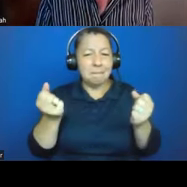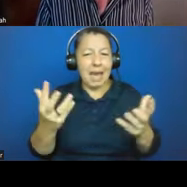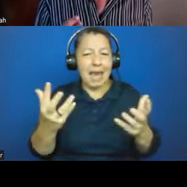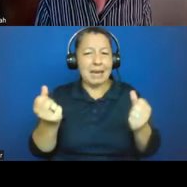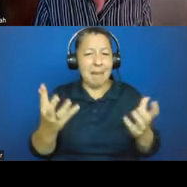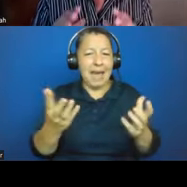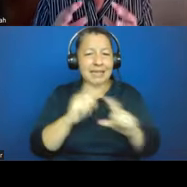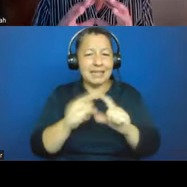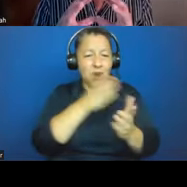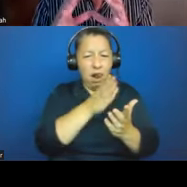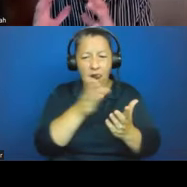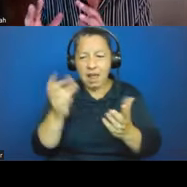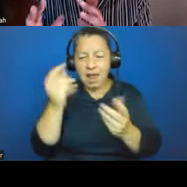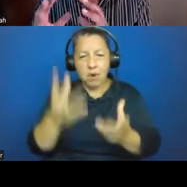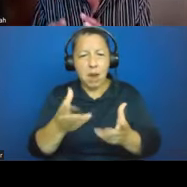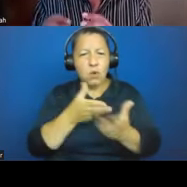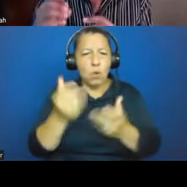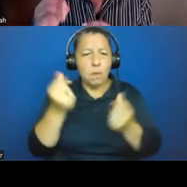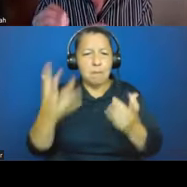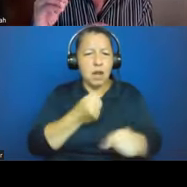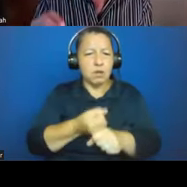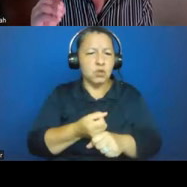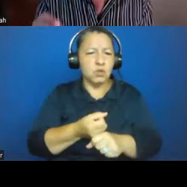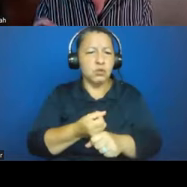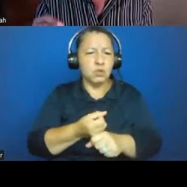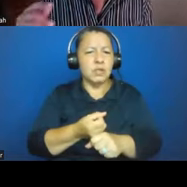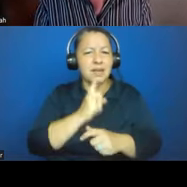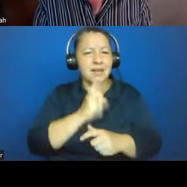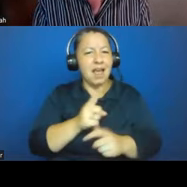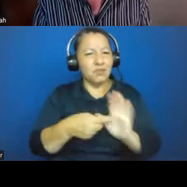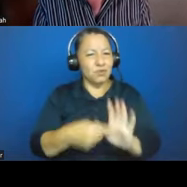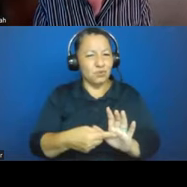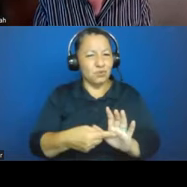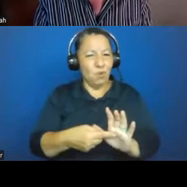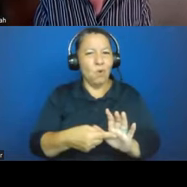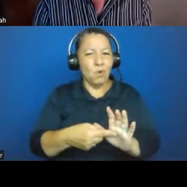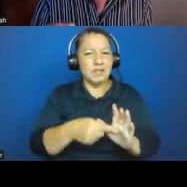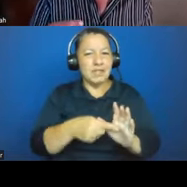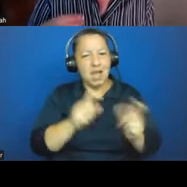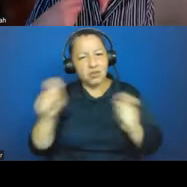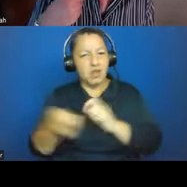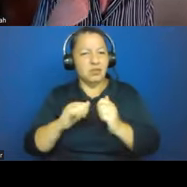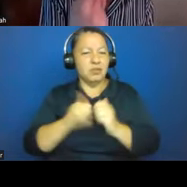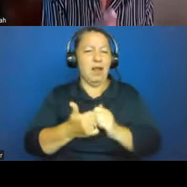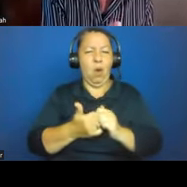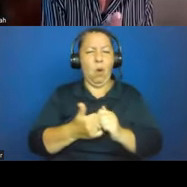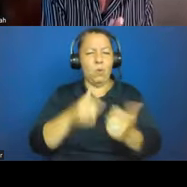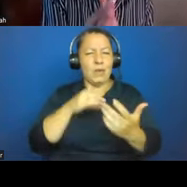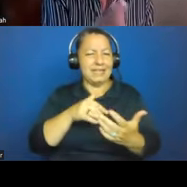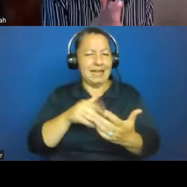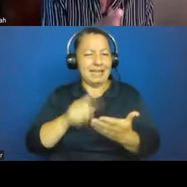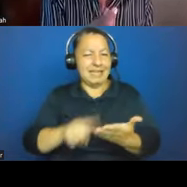project basically represents a paradigm shift in the way that we study how disease impacted society. And while